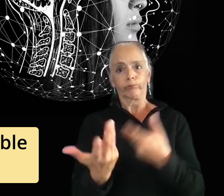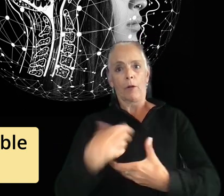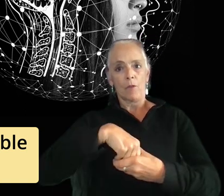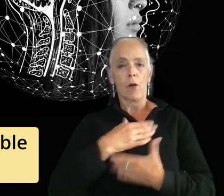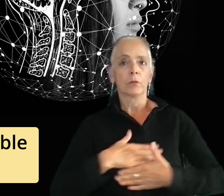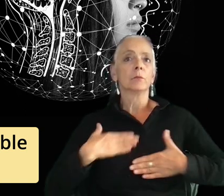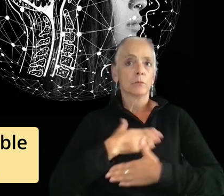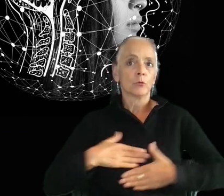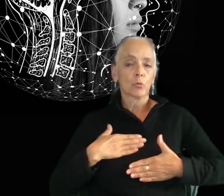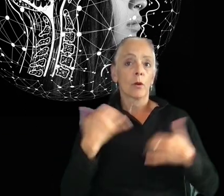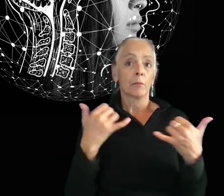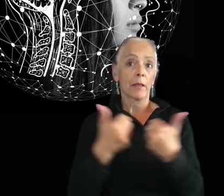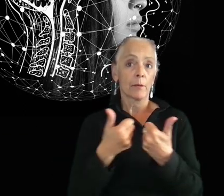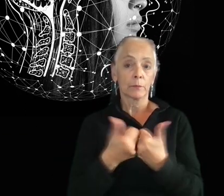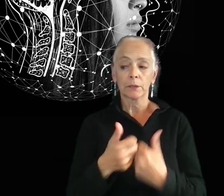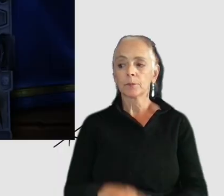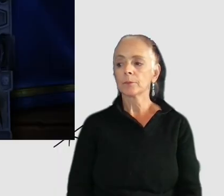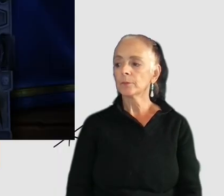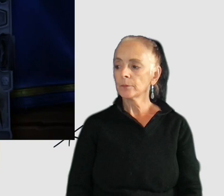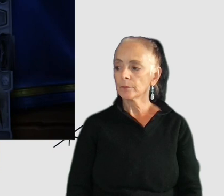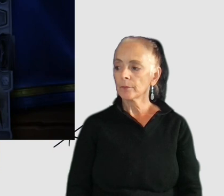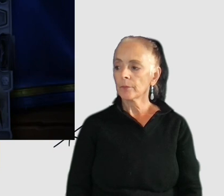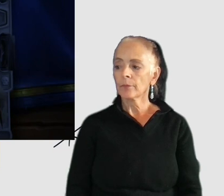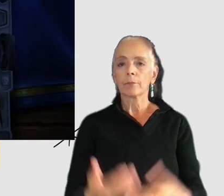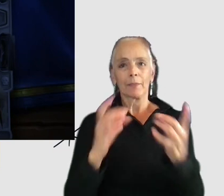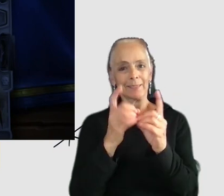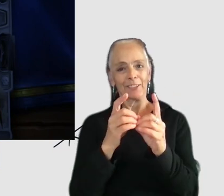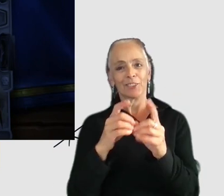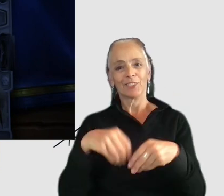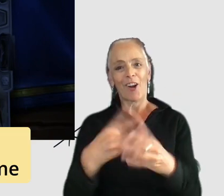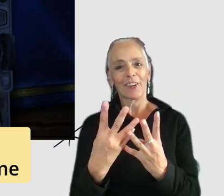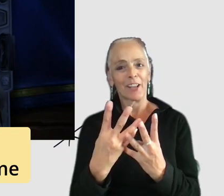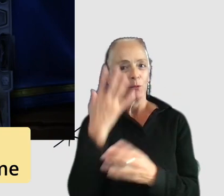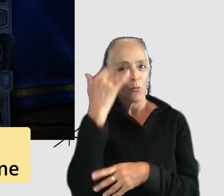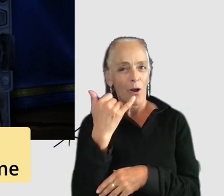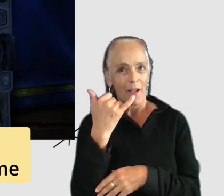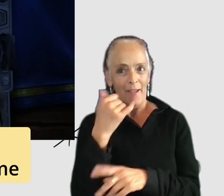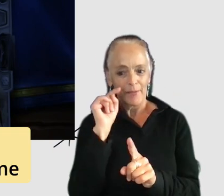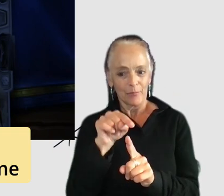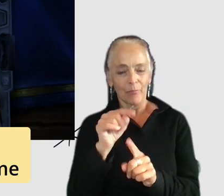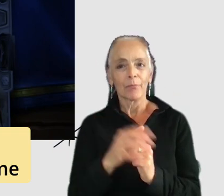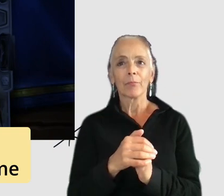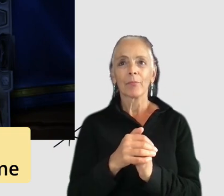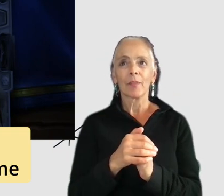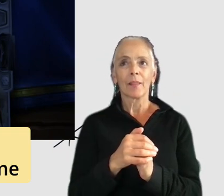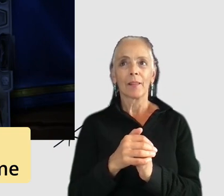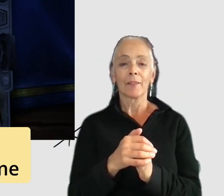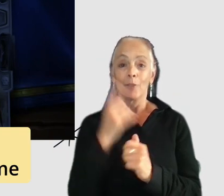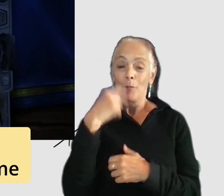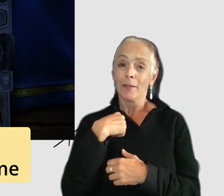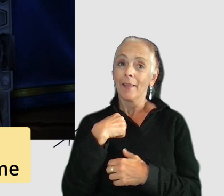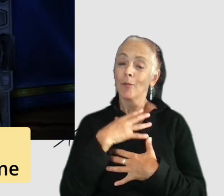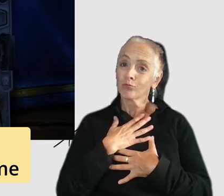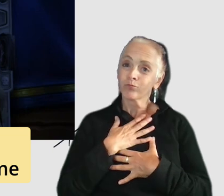enjoy playing games. So why digital card games in particular? This is an especially personal topic for me